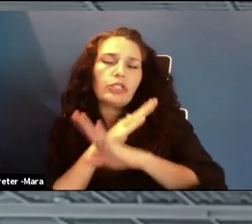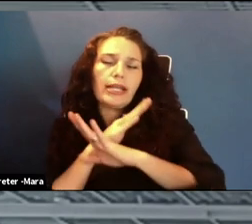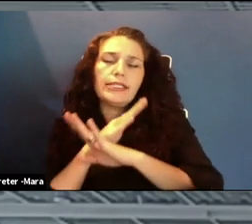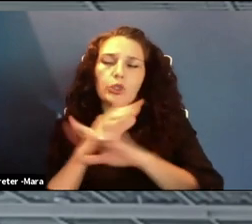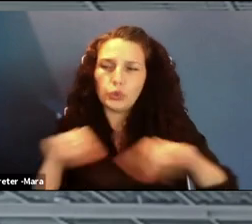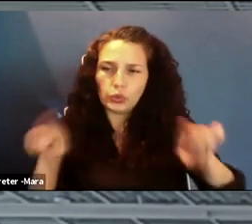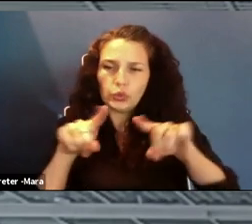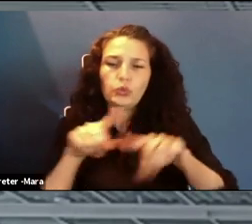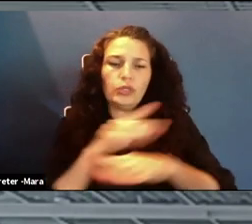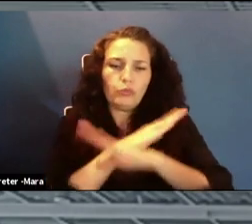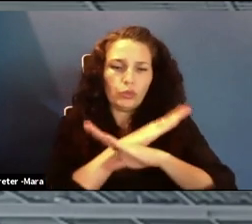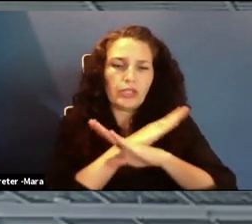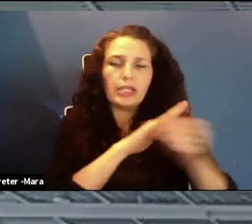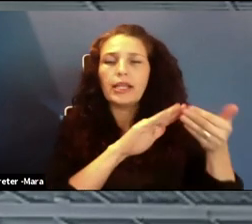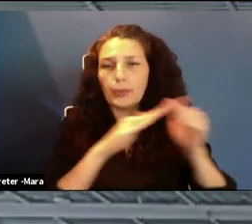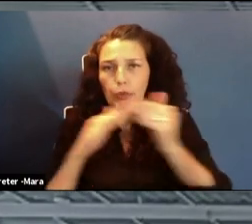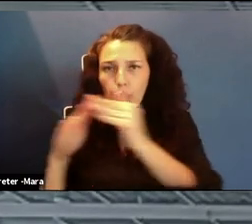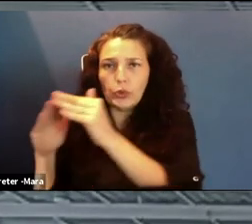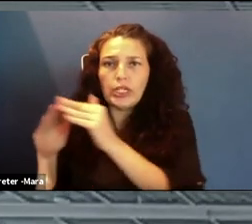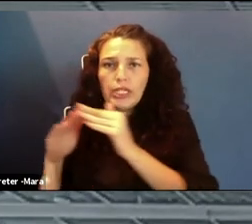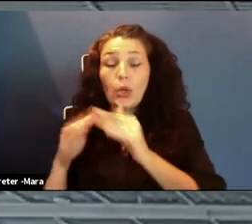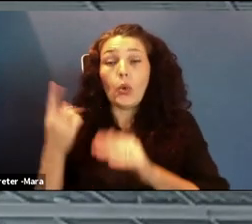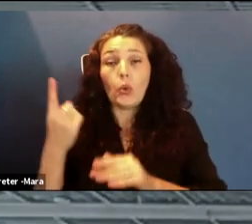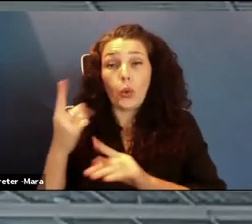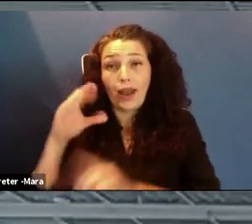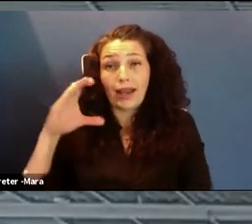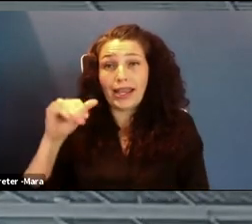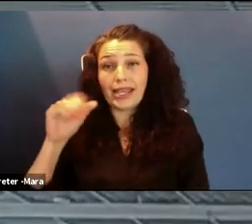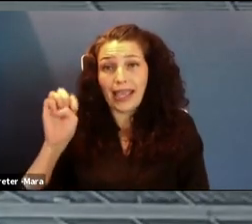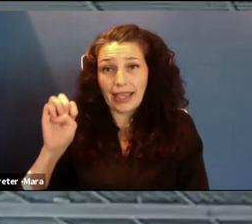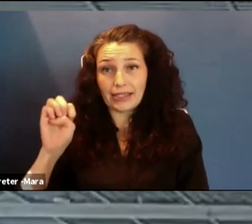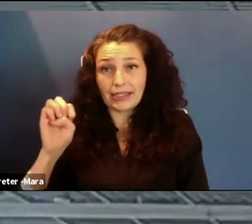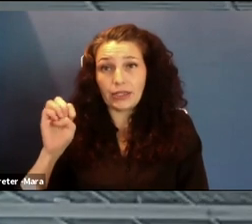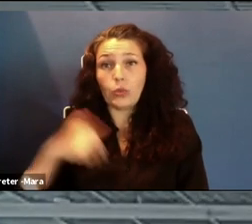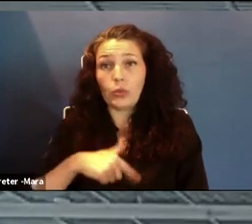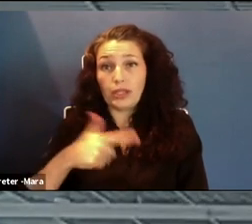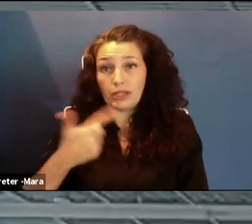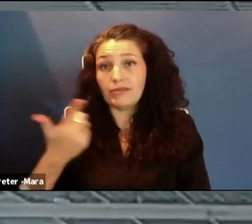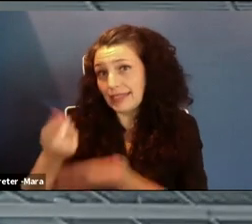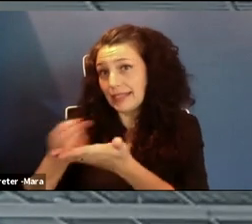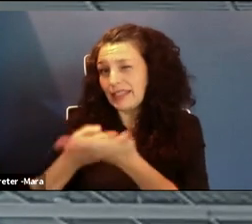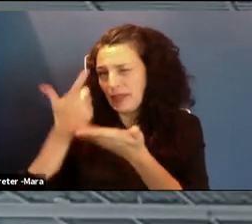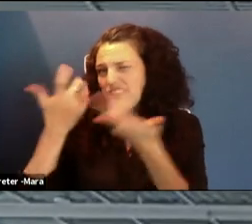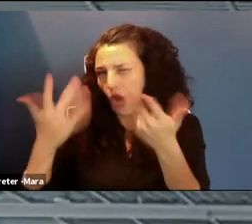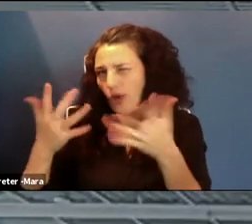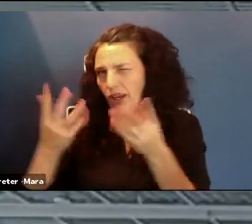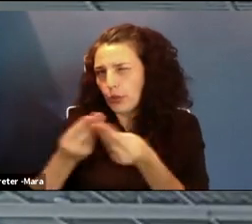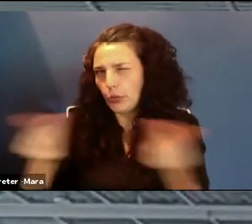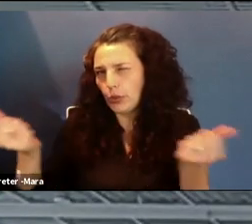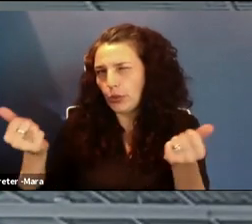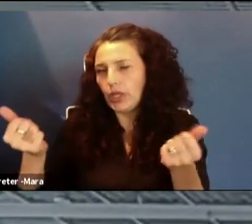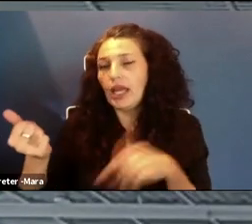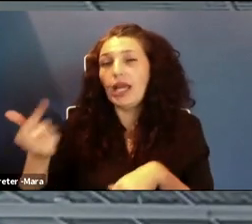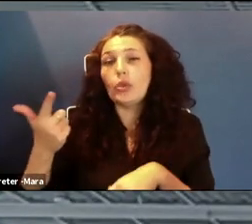your community. One case I can talk about because it's been adjudicated is a drug dealer selling drugs